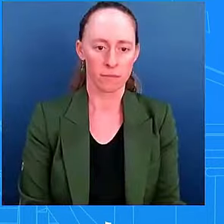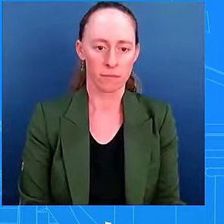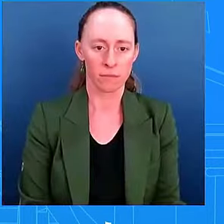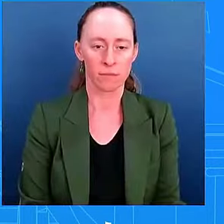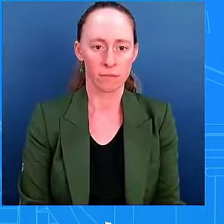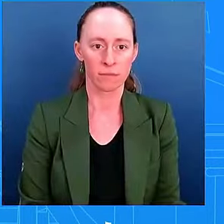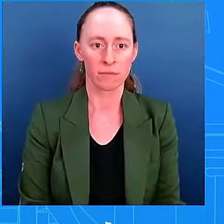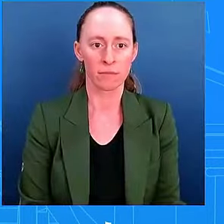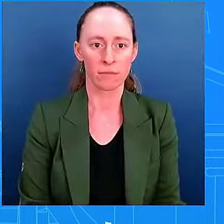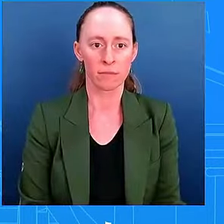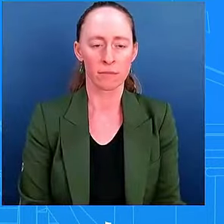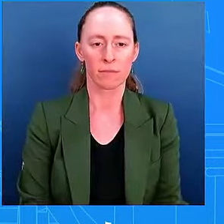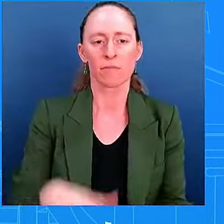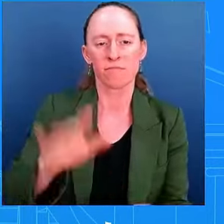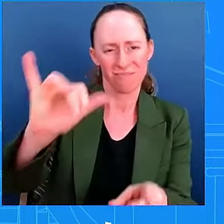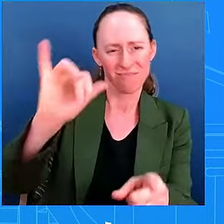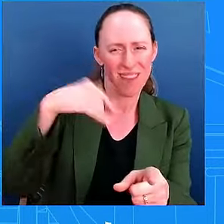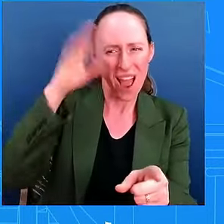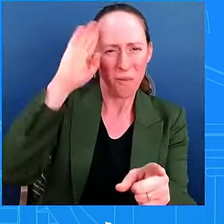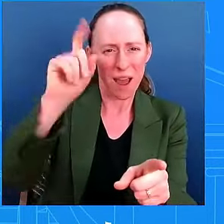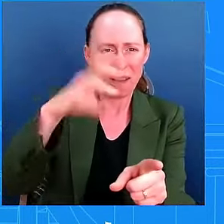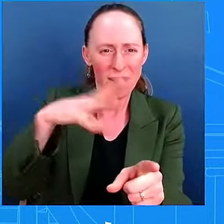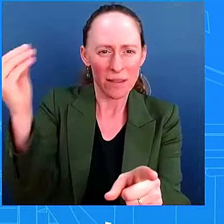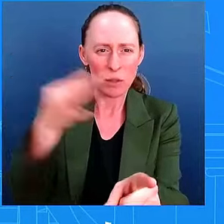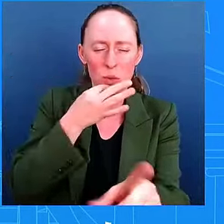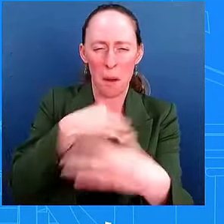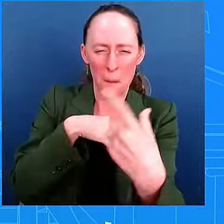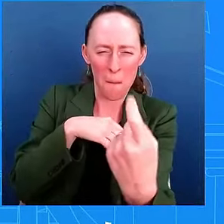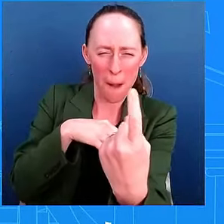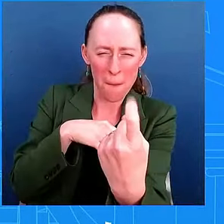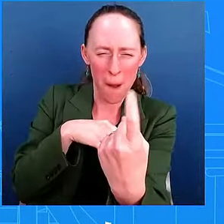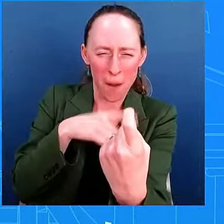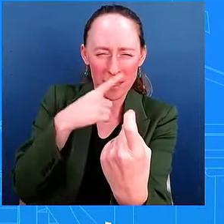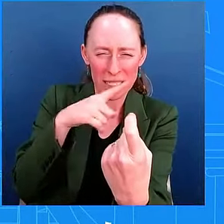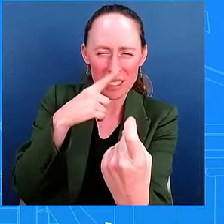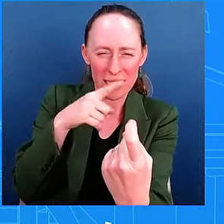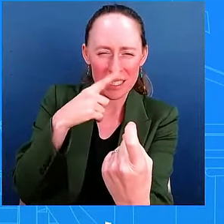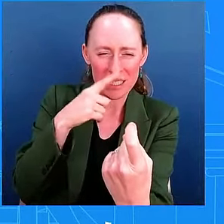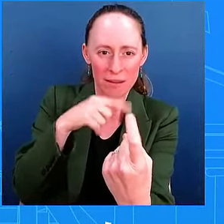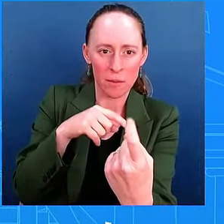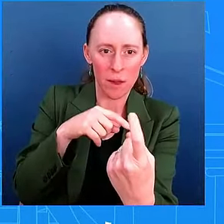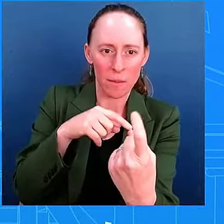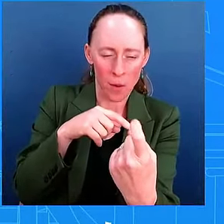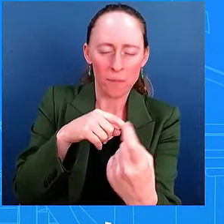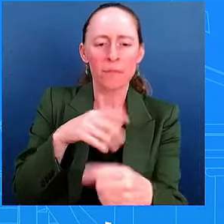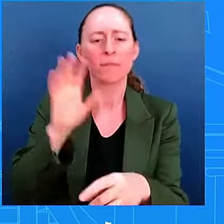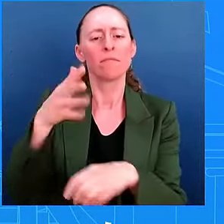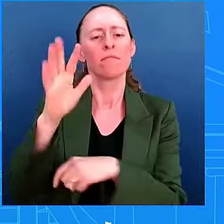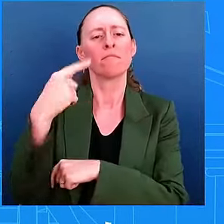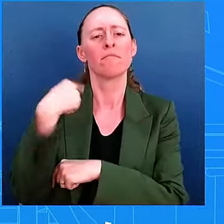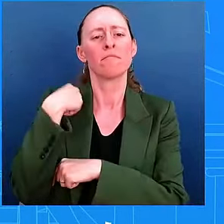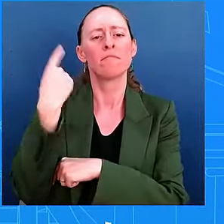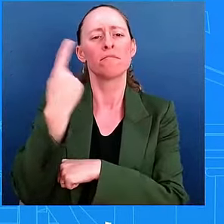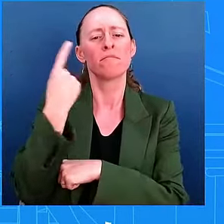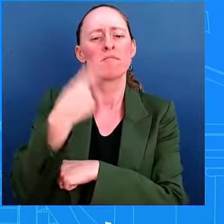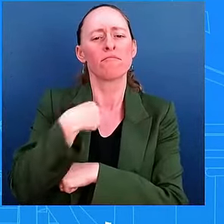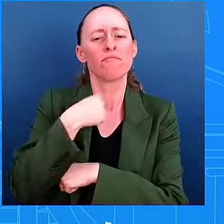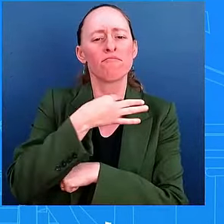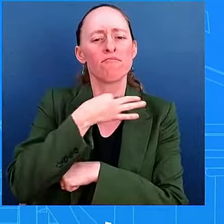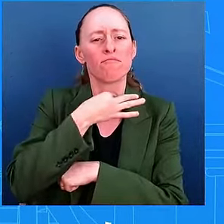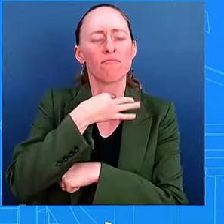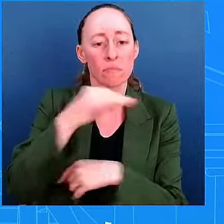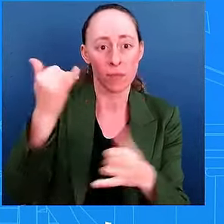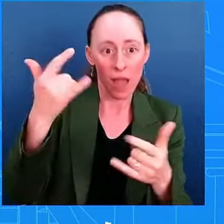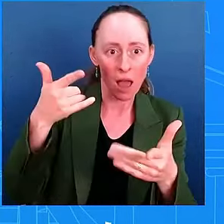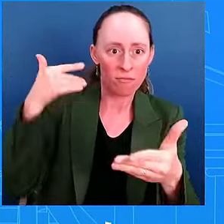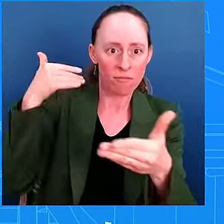I'm just wondering if the administration is confident that the election will still be able to be conducted by November, that power outages, that roads will be